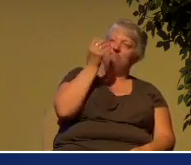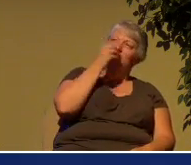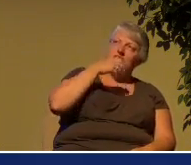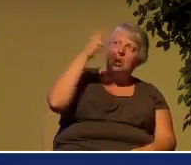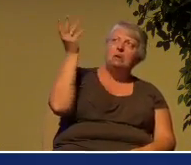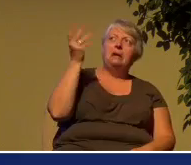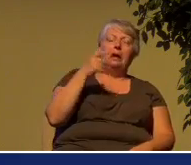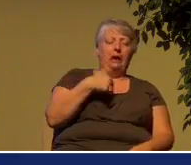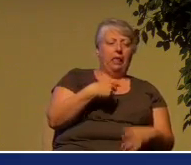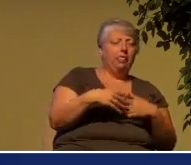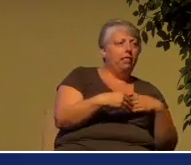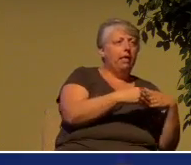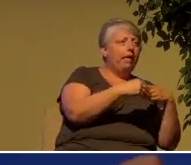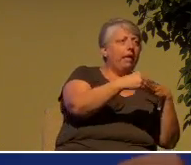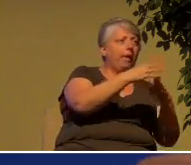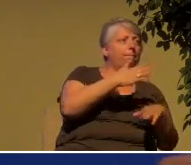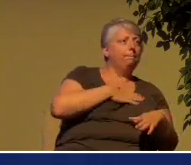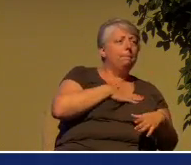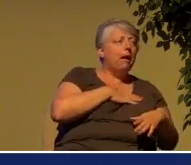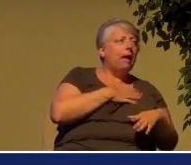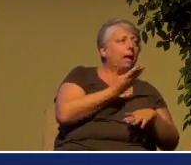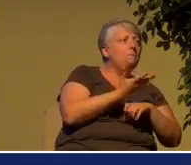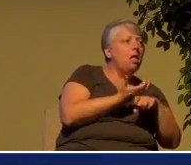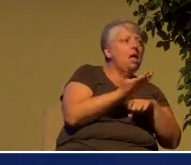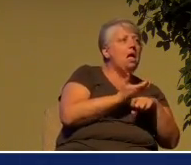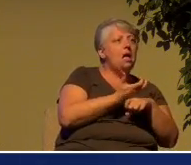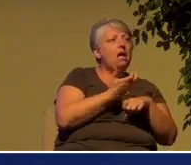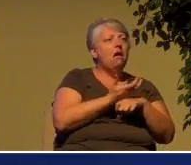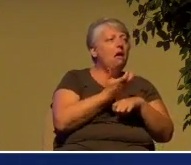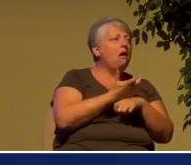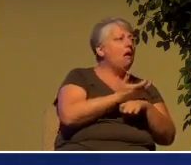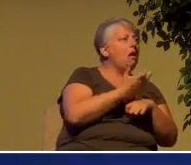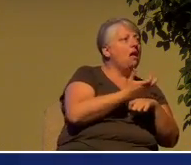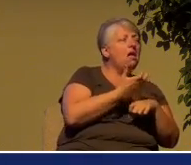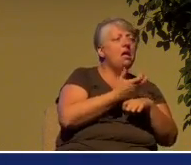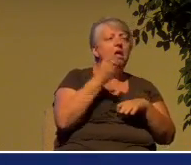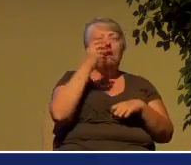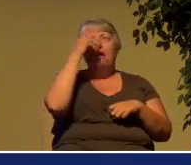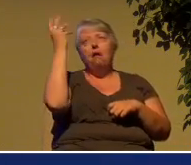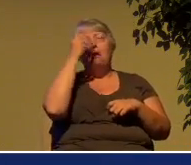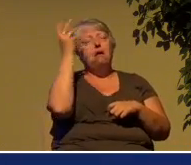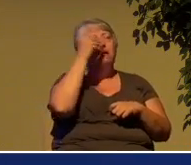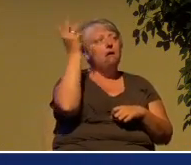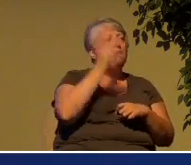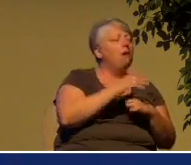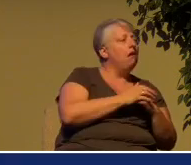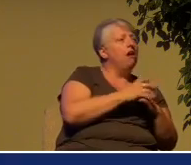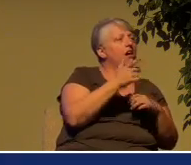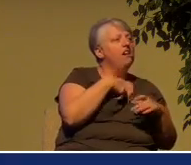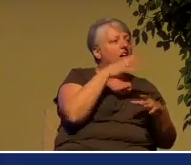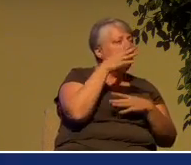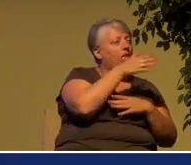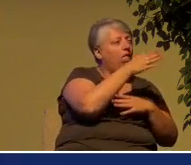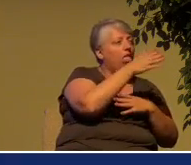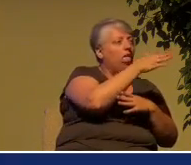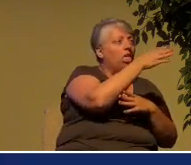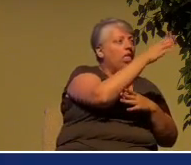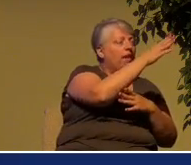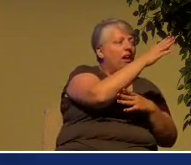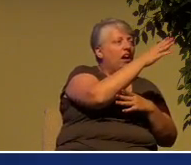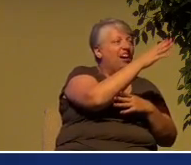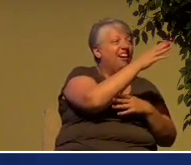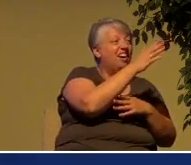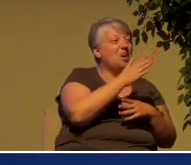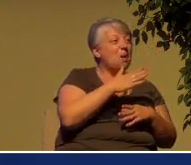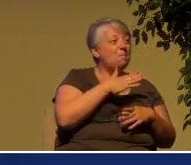own passions and my desires. I can't make life work. It ends up inevitably in destruction and in the grave.